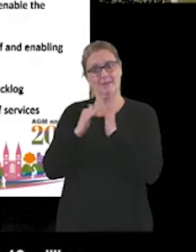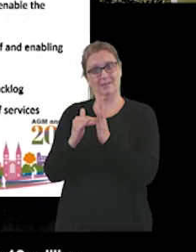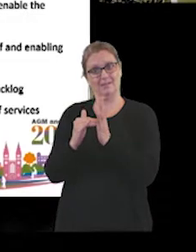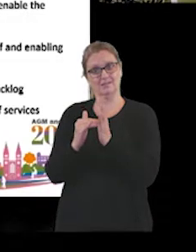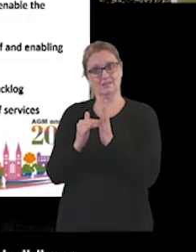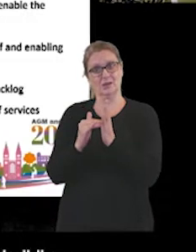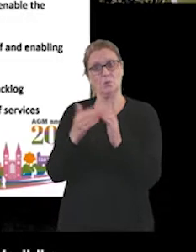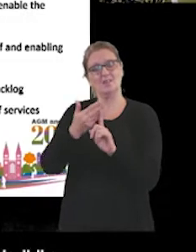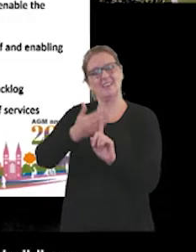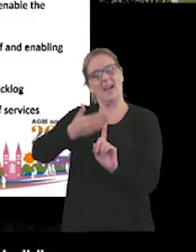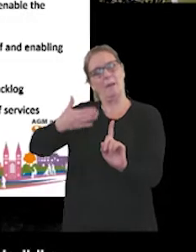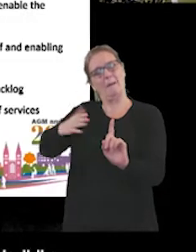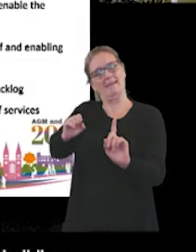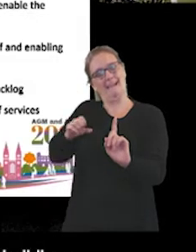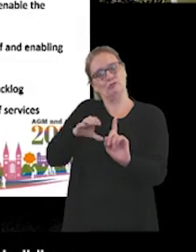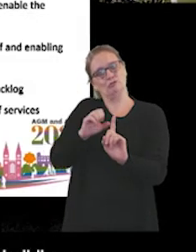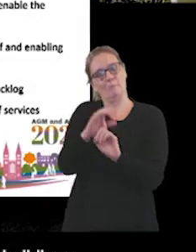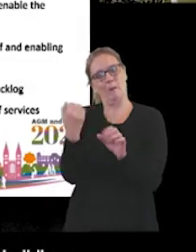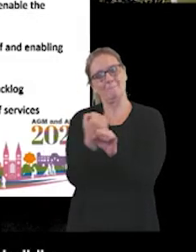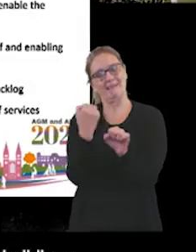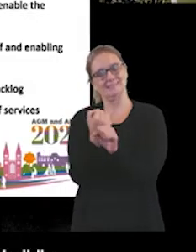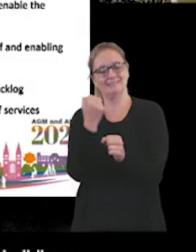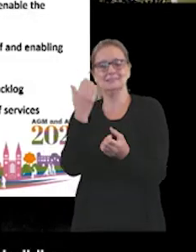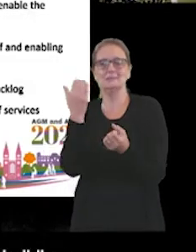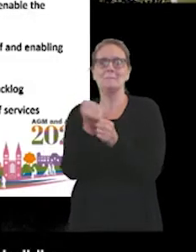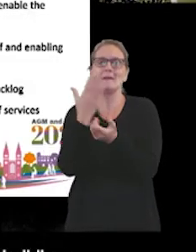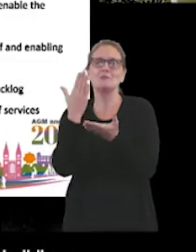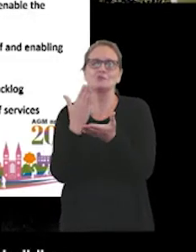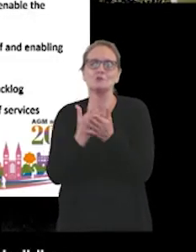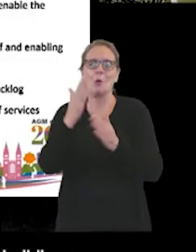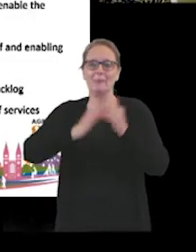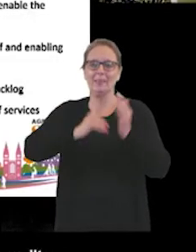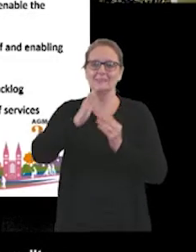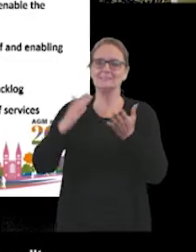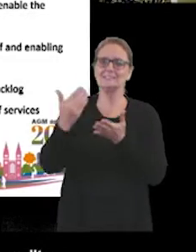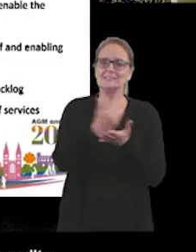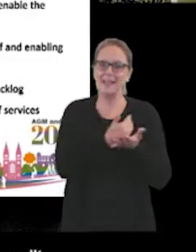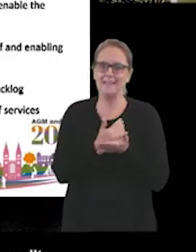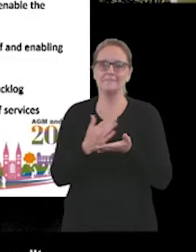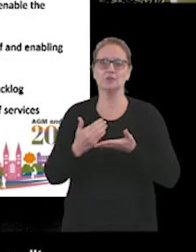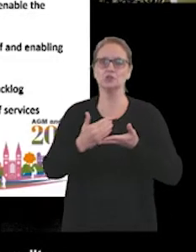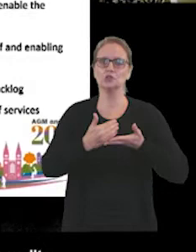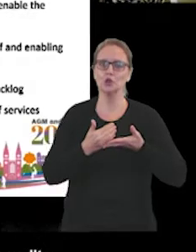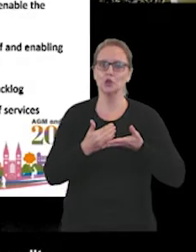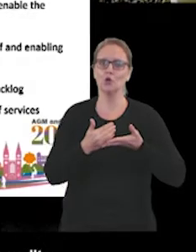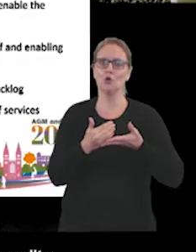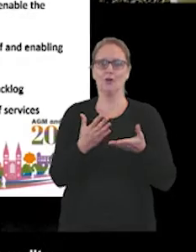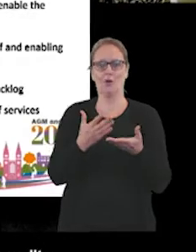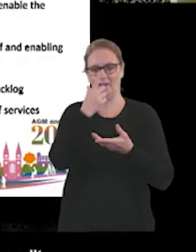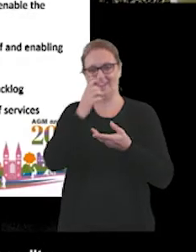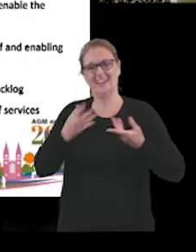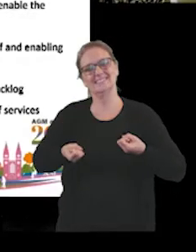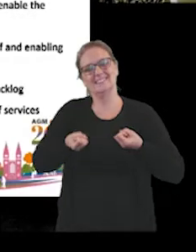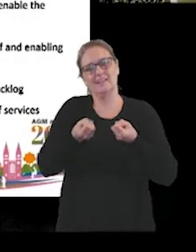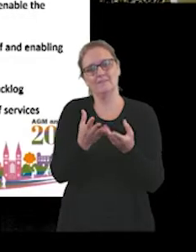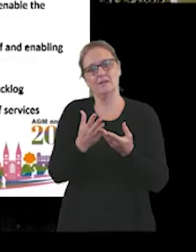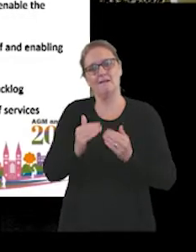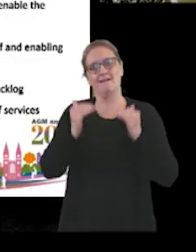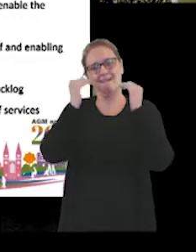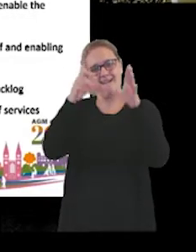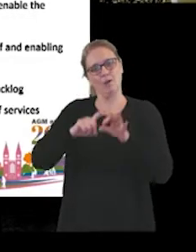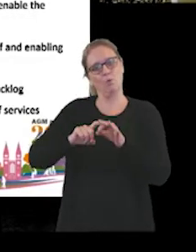maintenance. Things like making sure our buildings are safe and are secure and we can deliver high quality services from them.